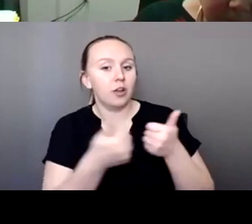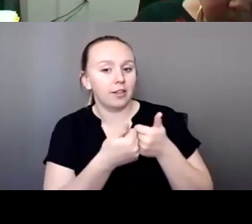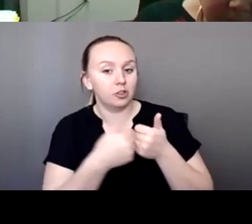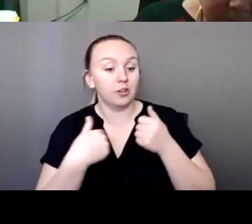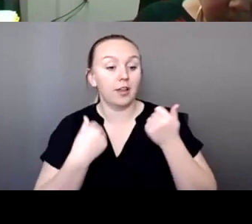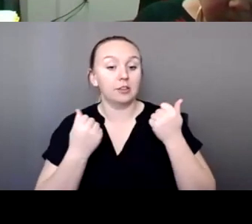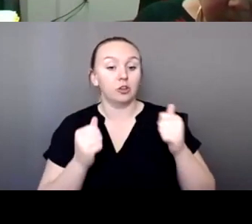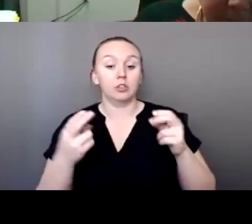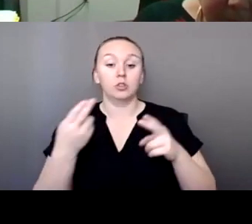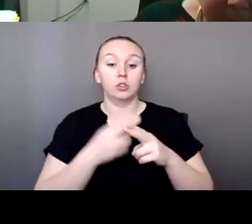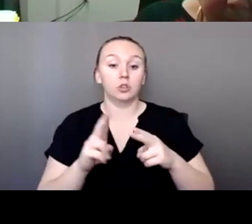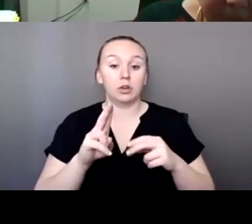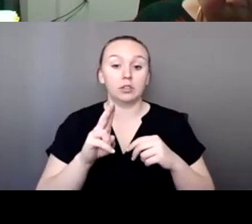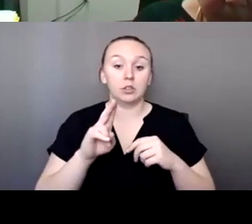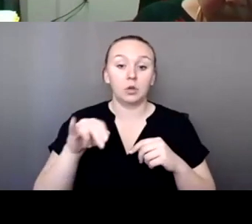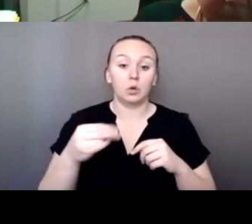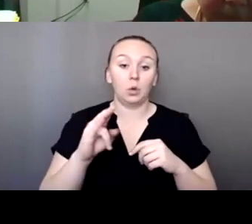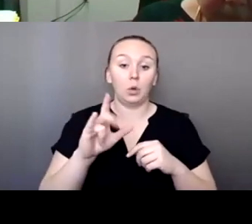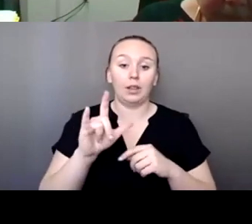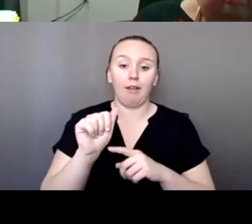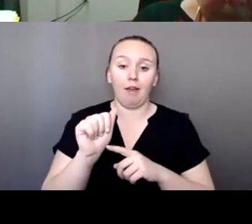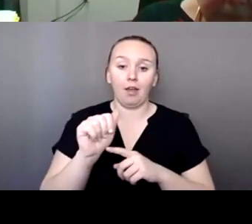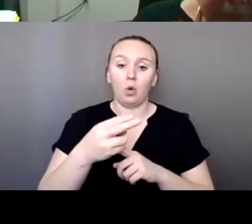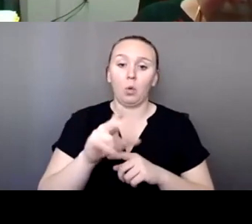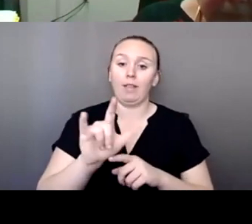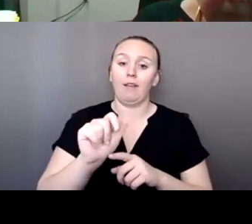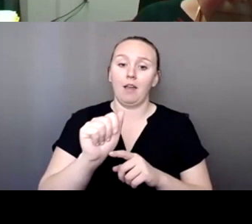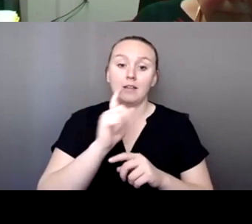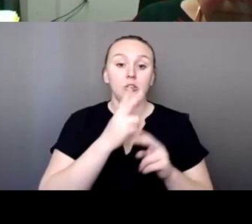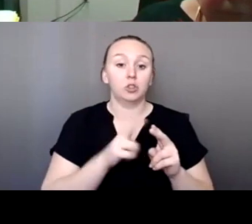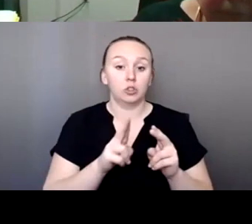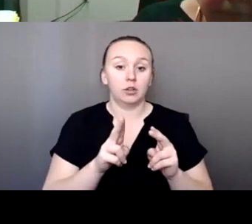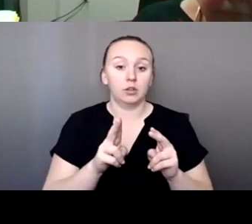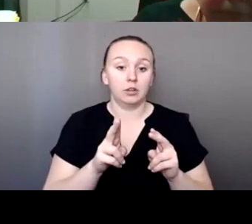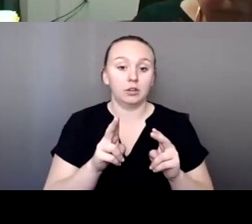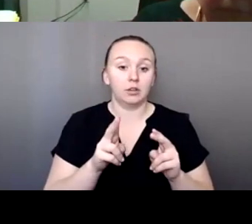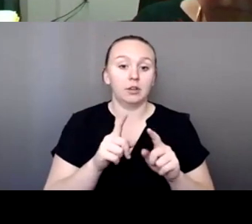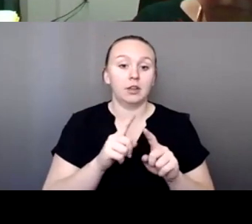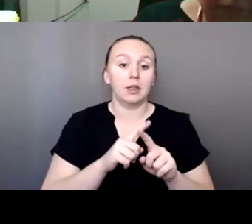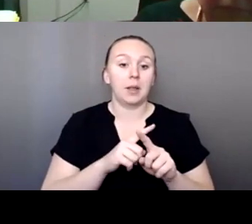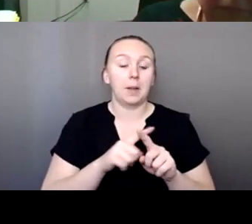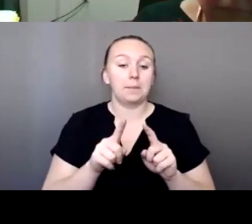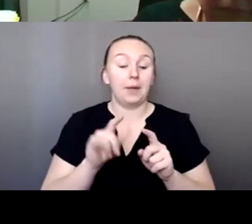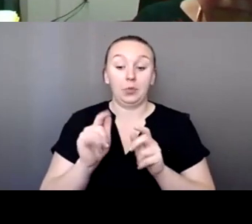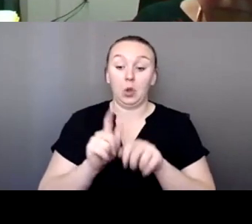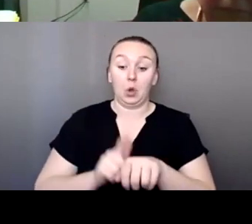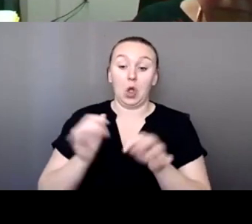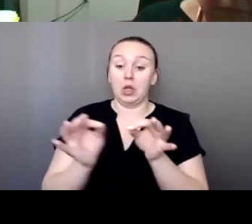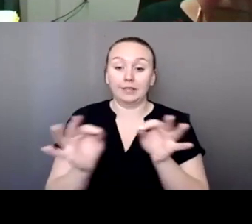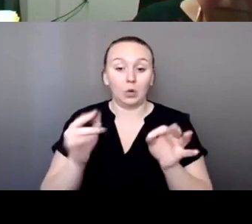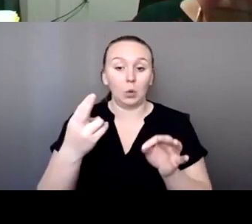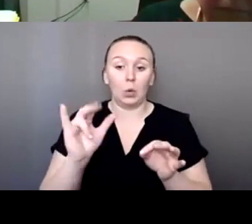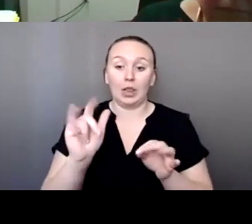tried to shorten it. Huya is like the shorter version, but the longer version of it is Huya. So it's, it's a bit like of